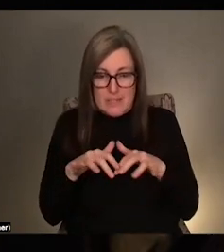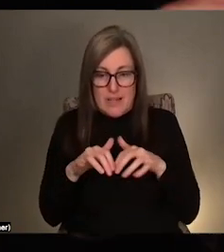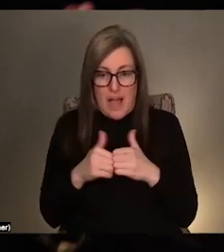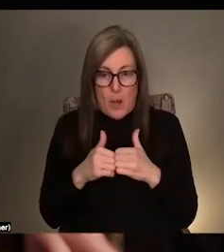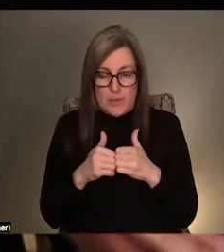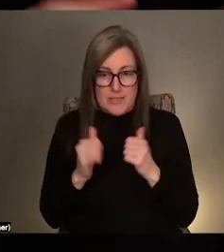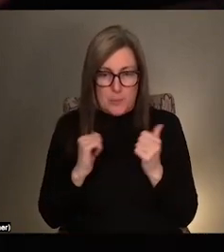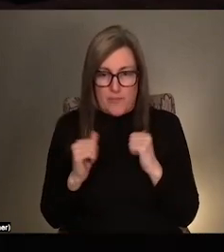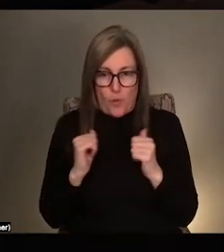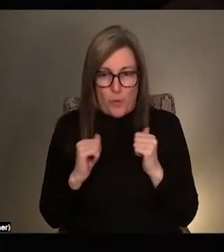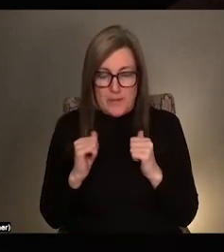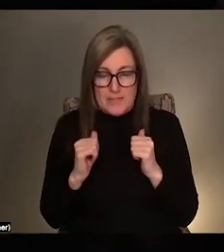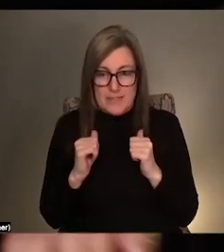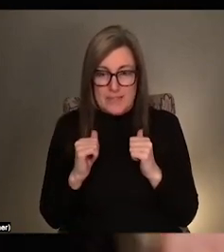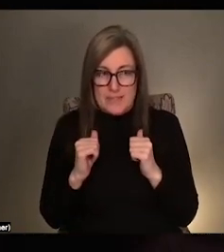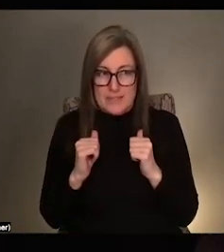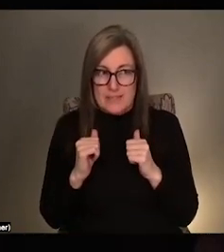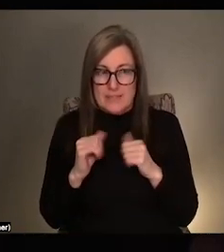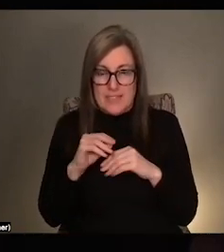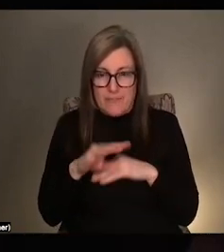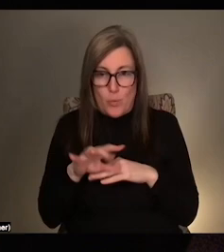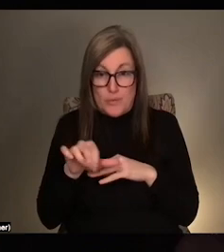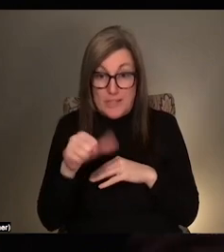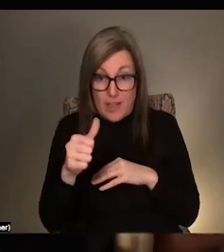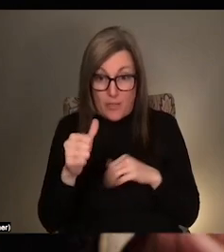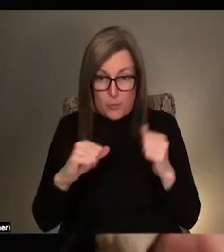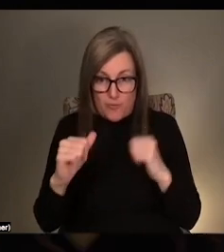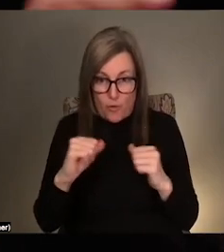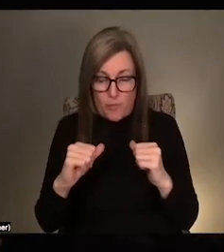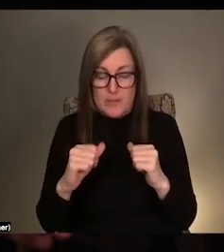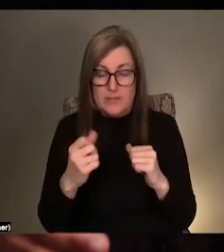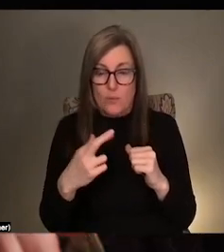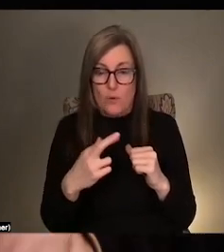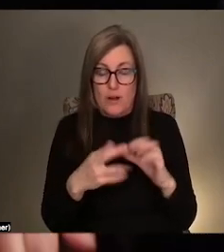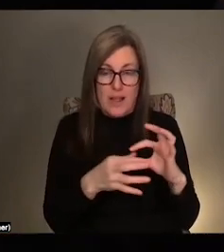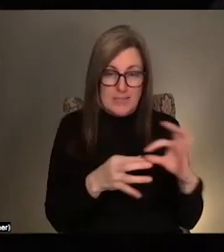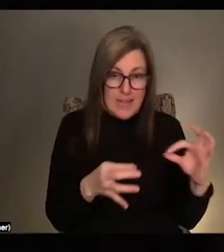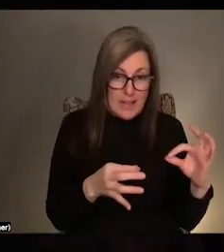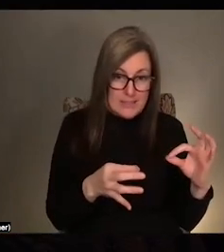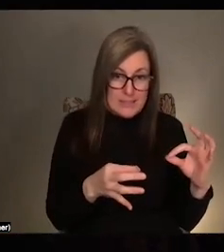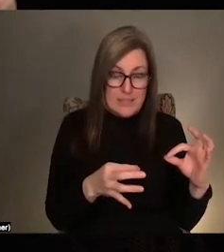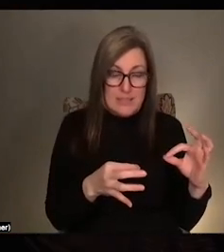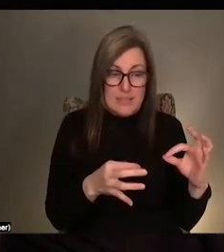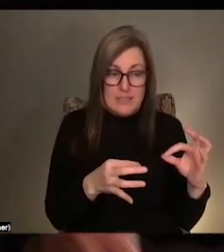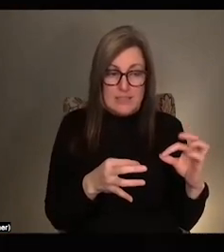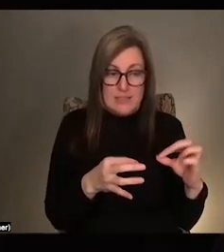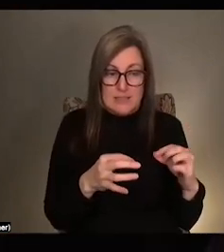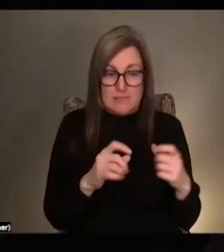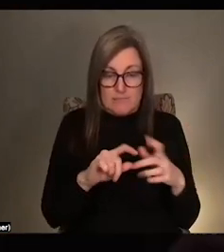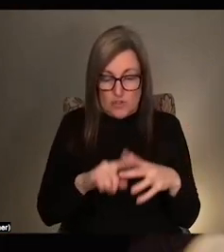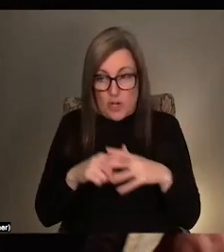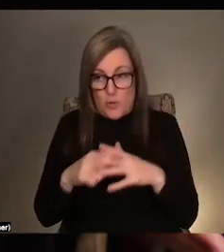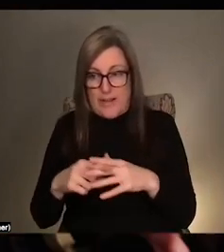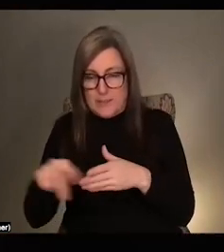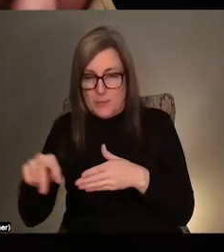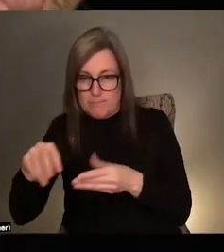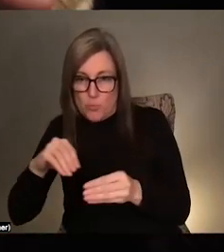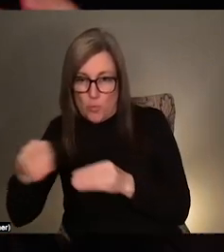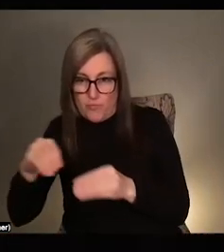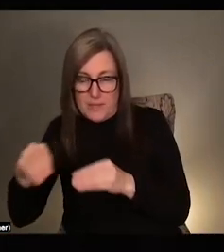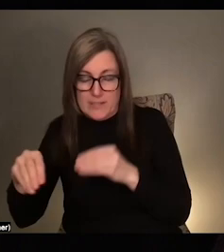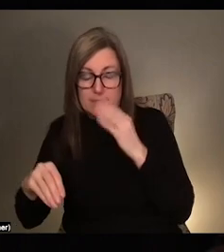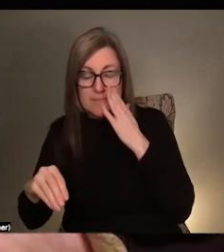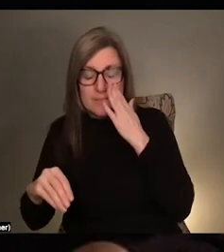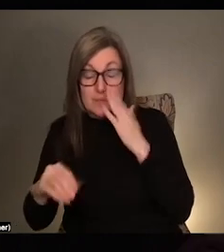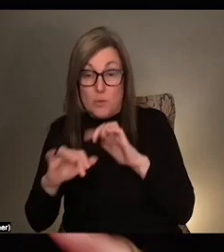a performance then generate another performance? Or like, a text then generate like, movement or something like that? And how these things just kind